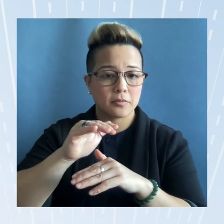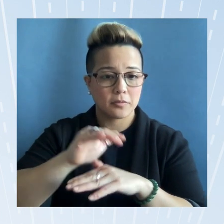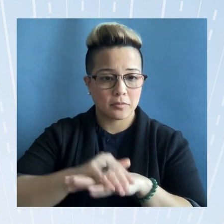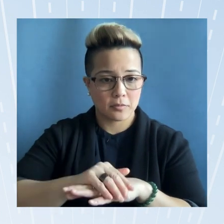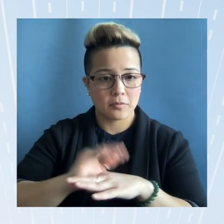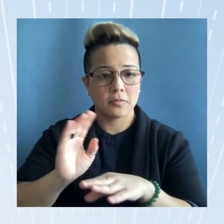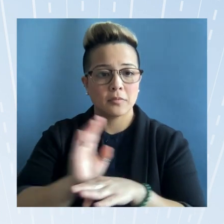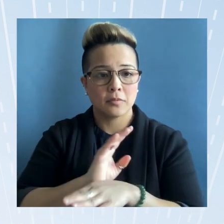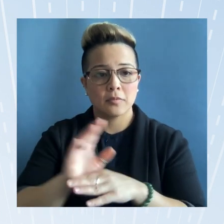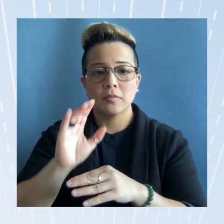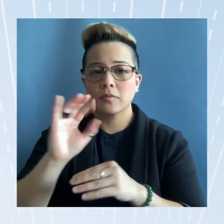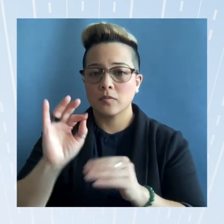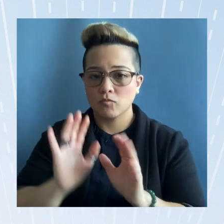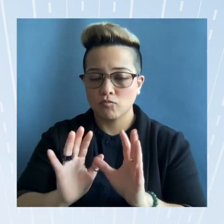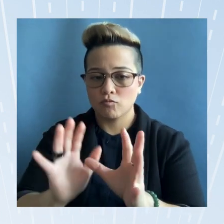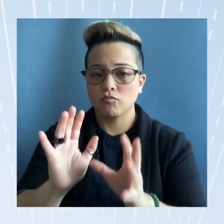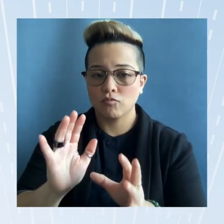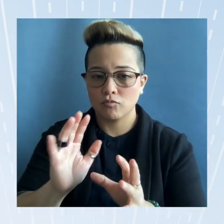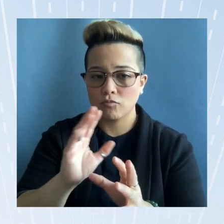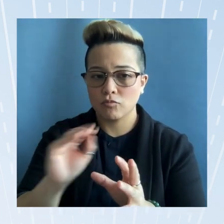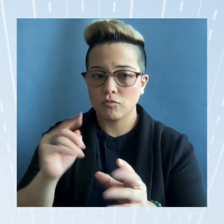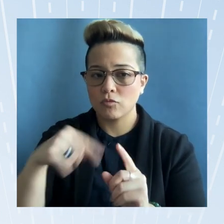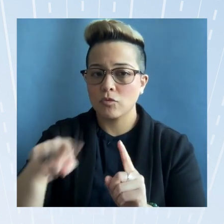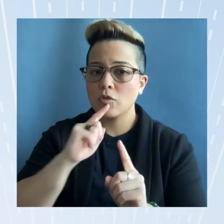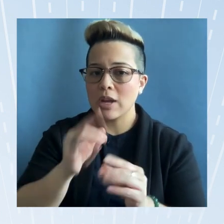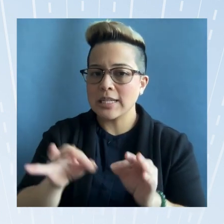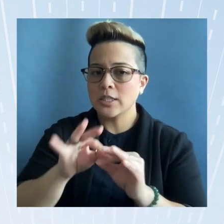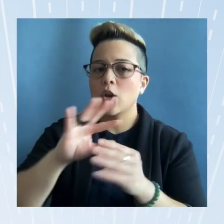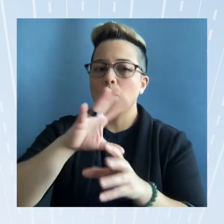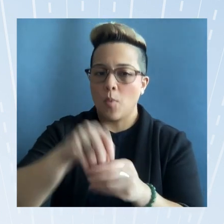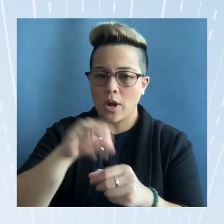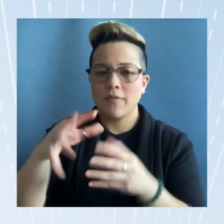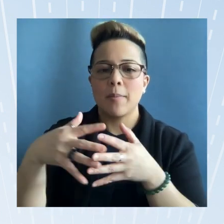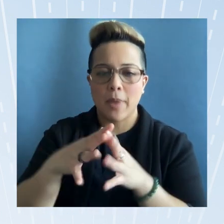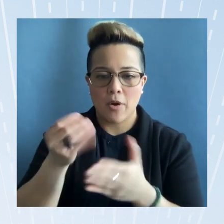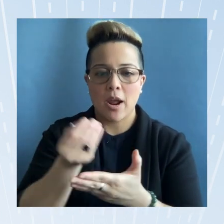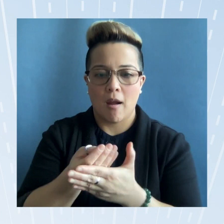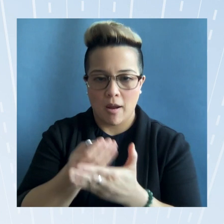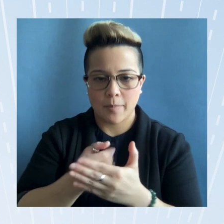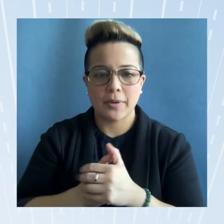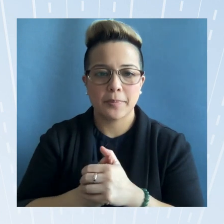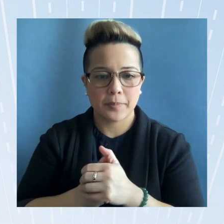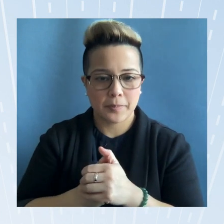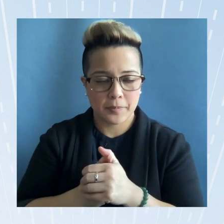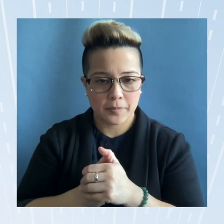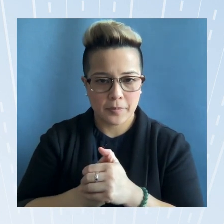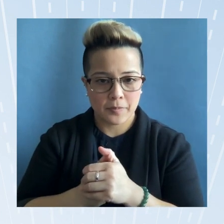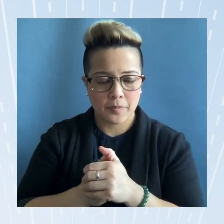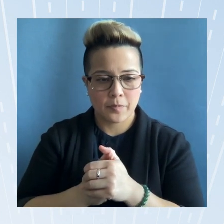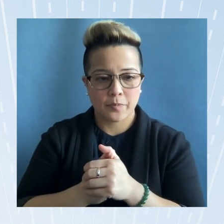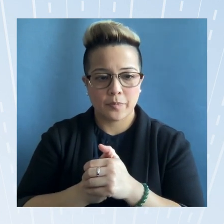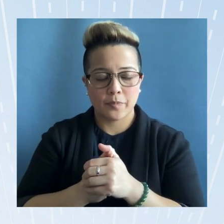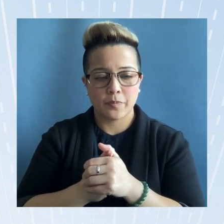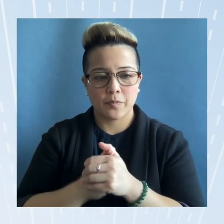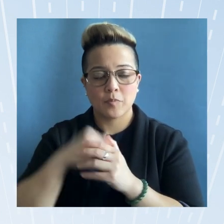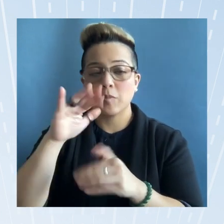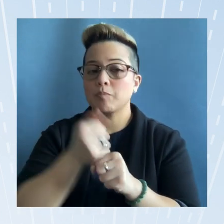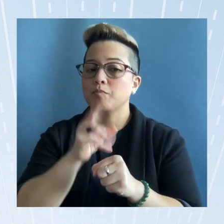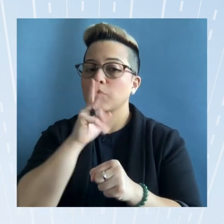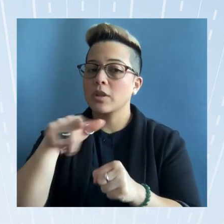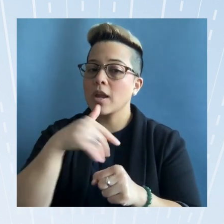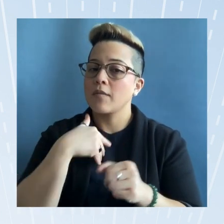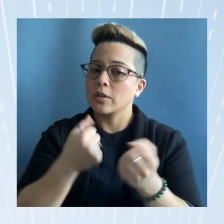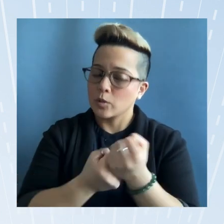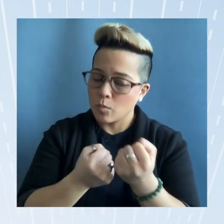unique characteristics and they are an essential part of american economy but by providing them with the support and